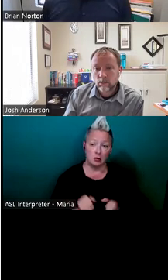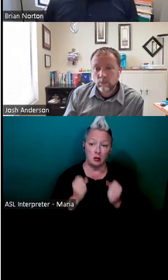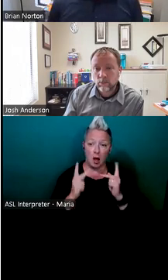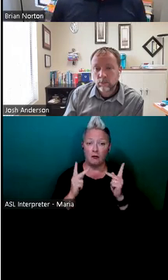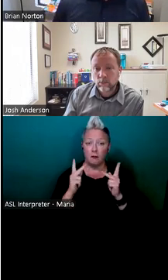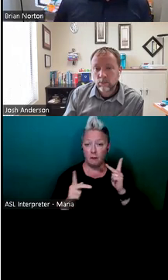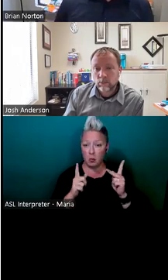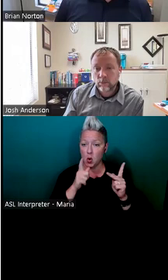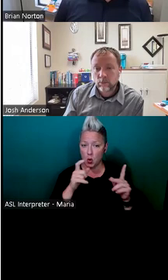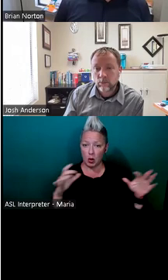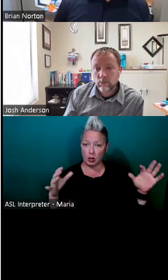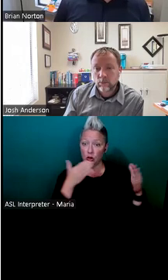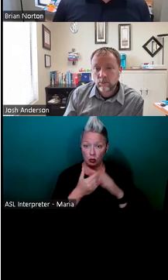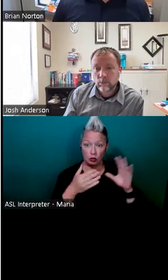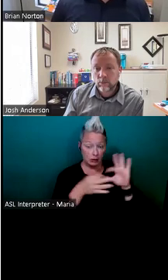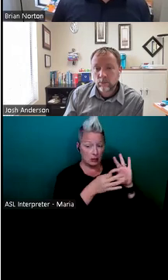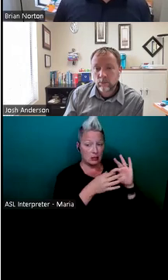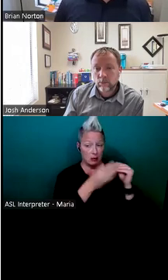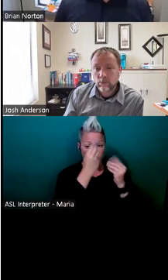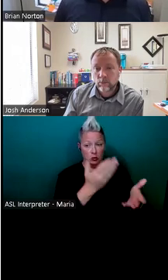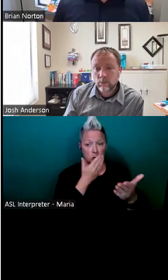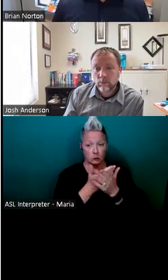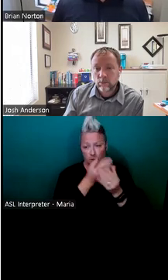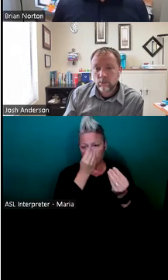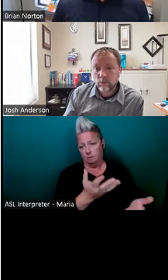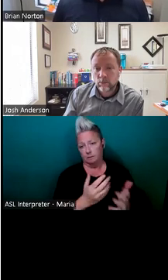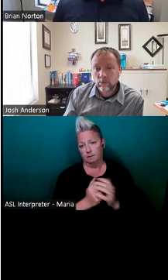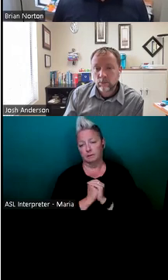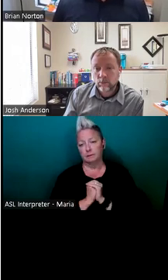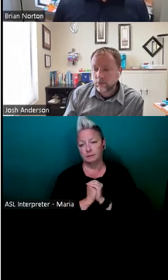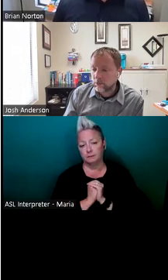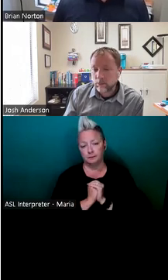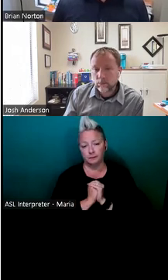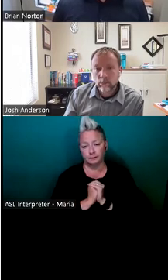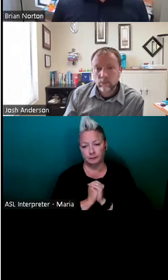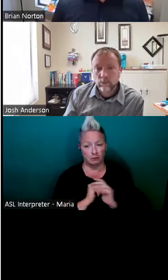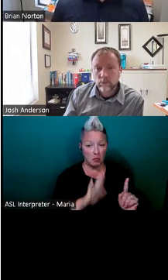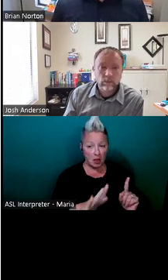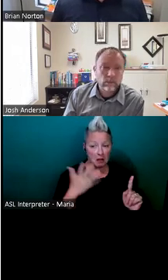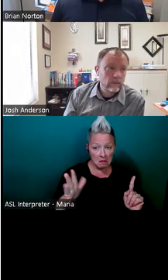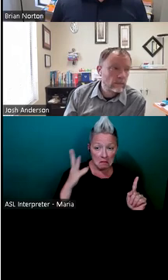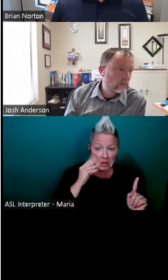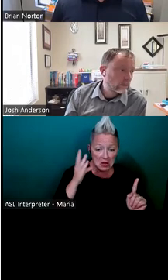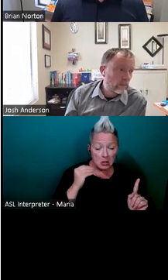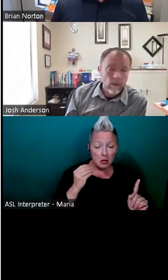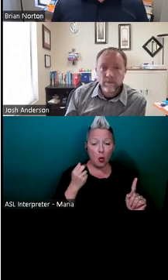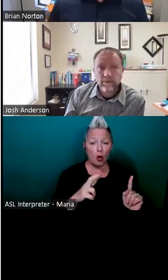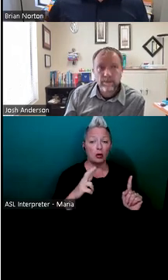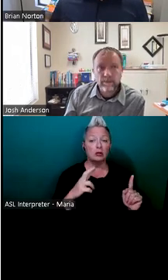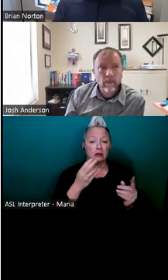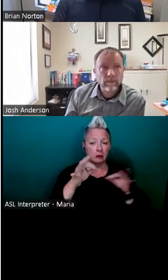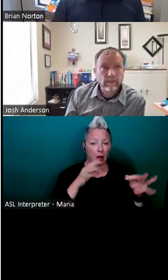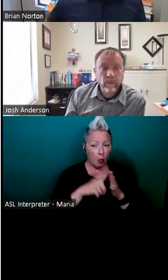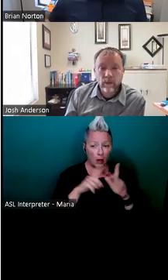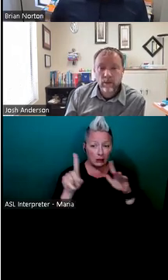forums that can provide lots of really firsthand, first world experience using some of those apps and maybe some of the issues that you might run across. And so